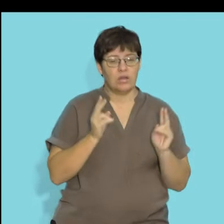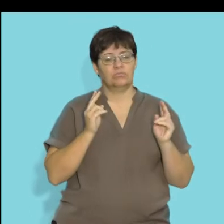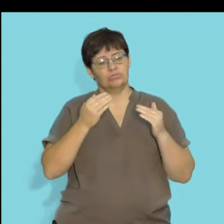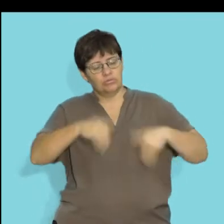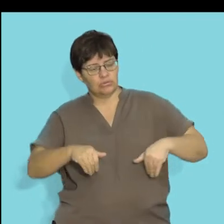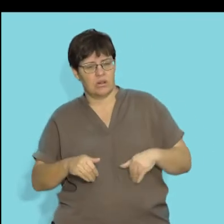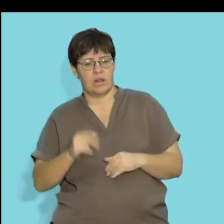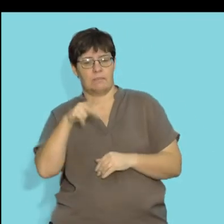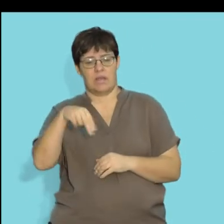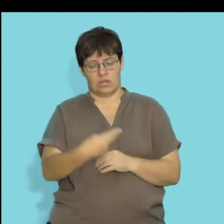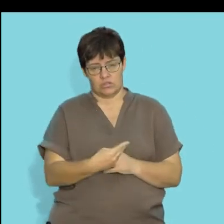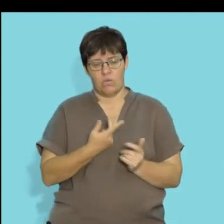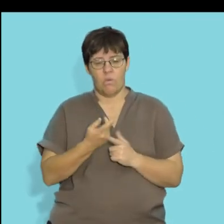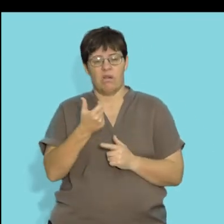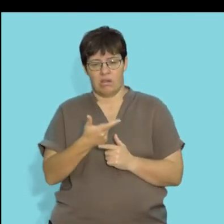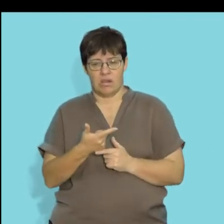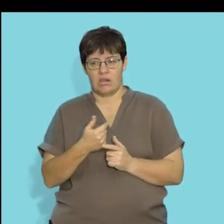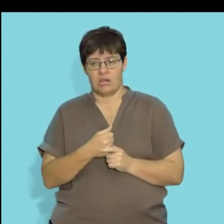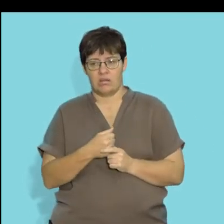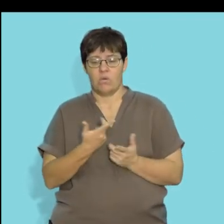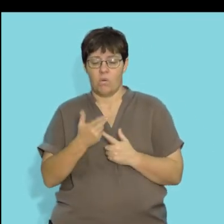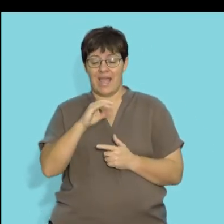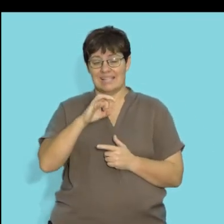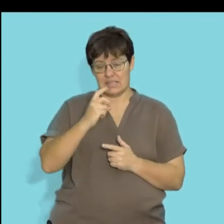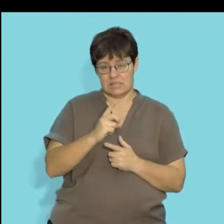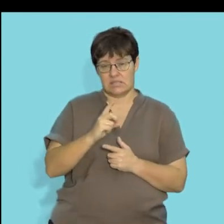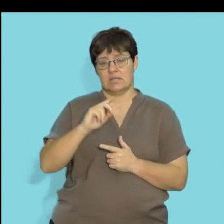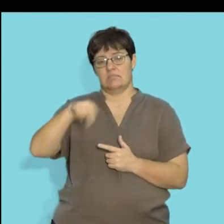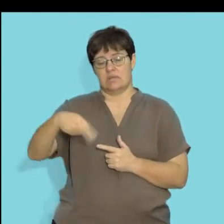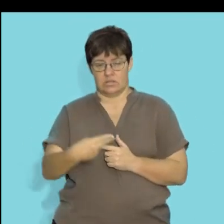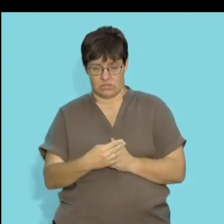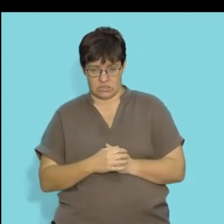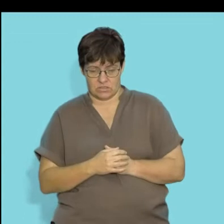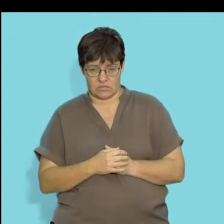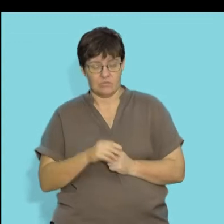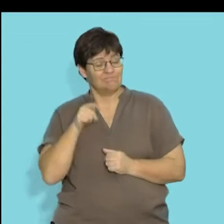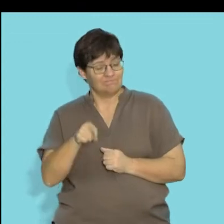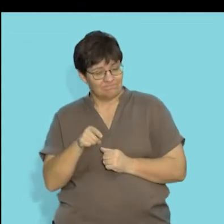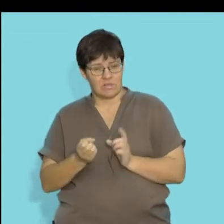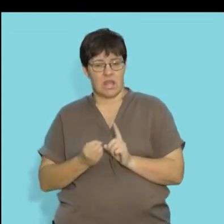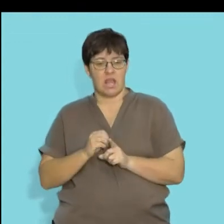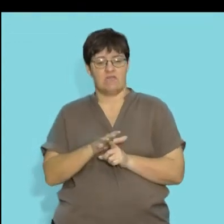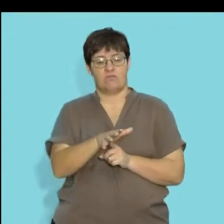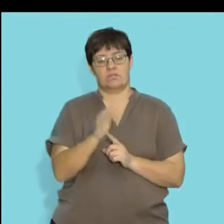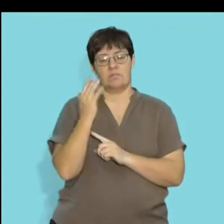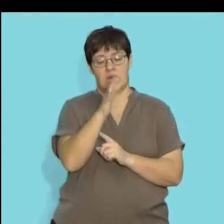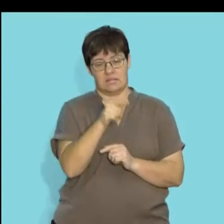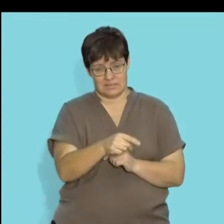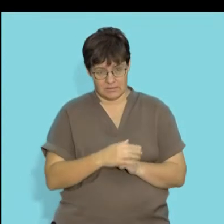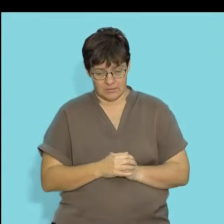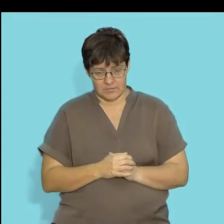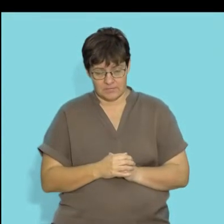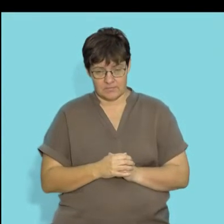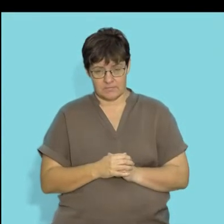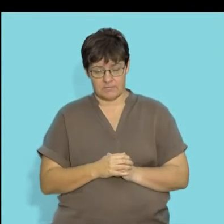pH or slightly alkaline or acid pH. And that is what is often going to influence how plants